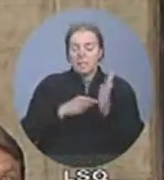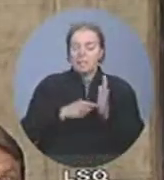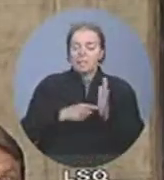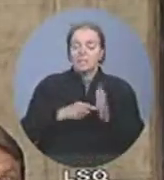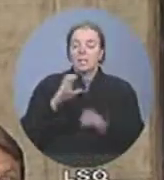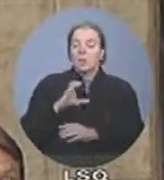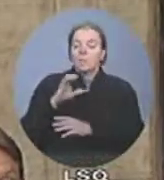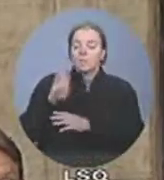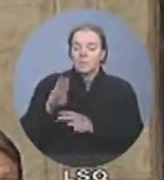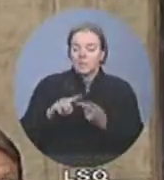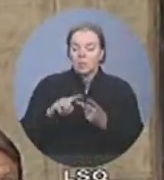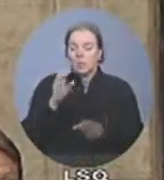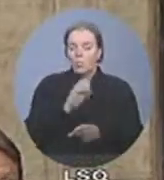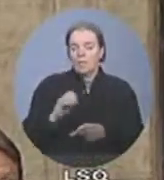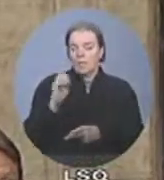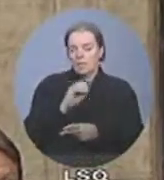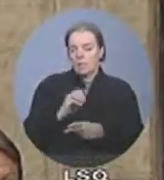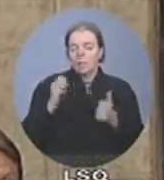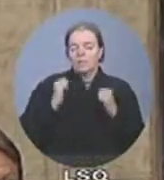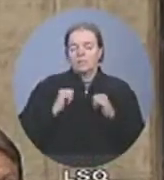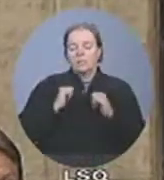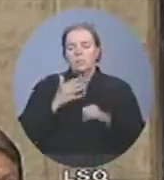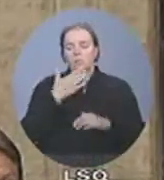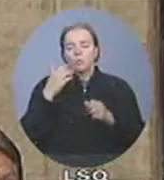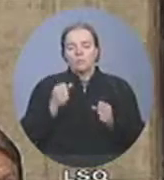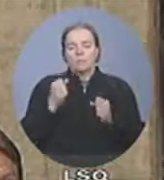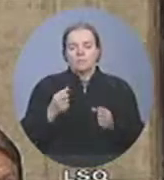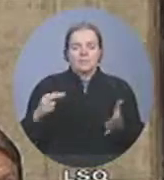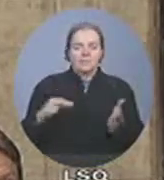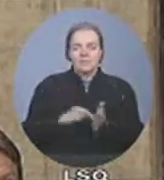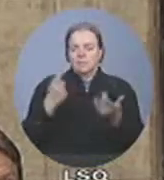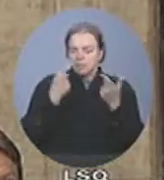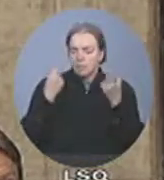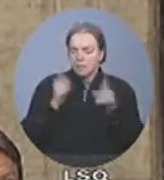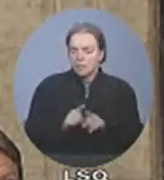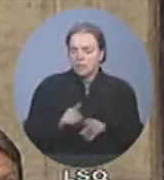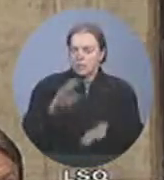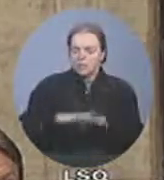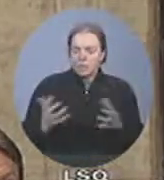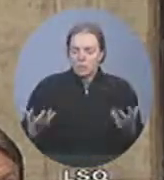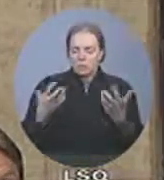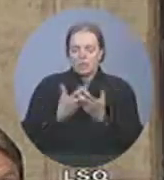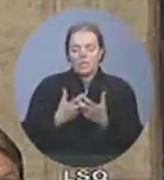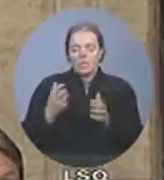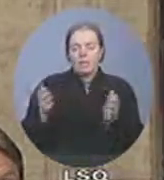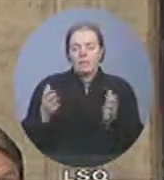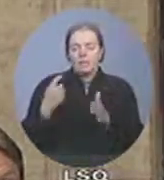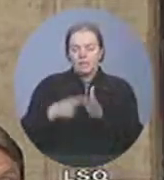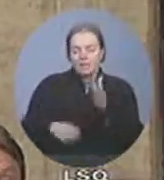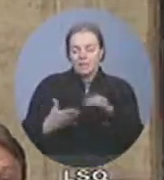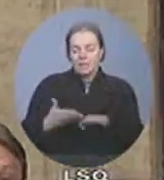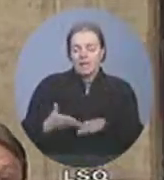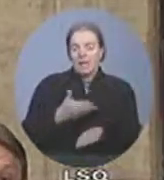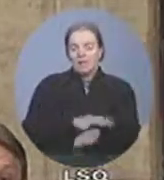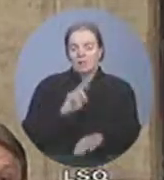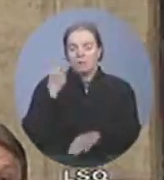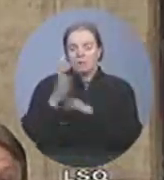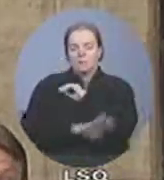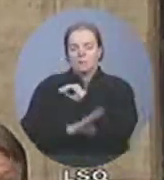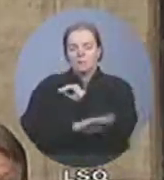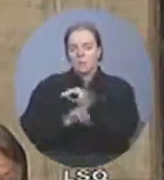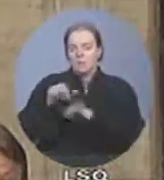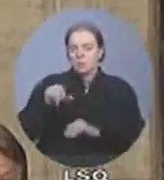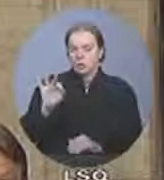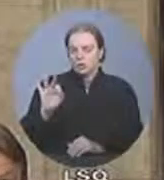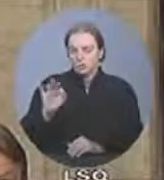to enter a harmonized tax deal on or before September 30, 2009. Now, we know the federal government didn't consult with anybody,